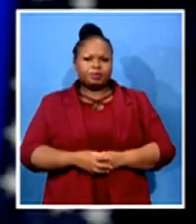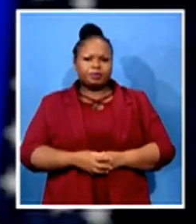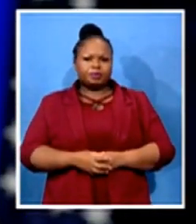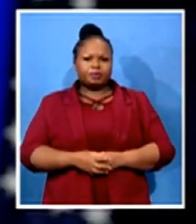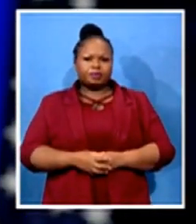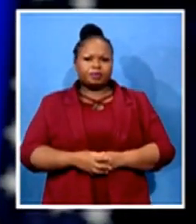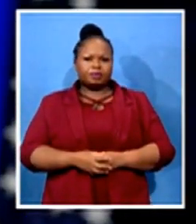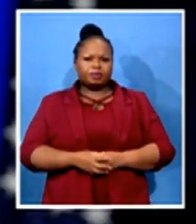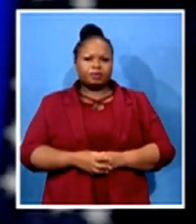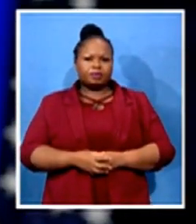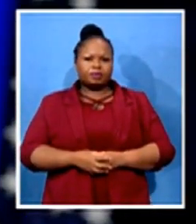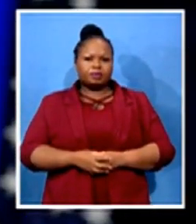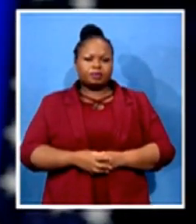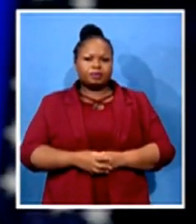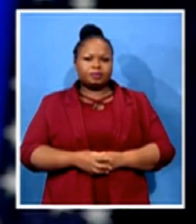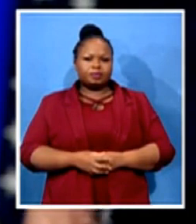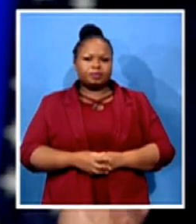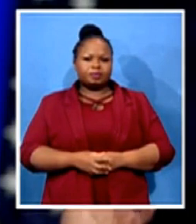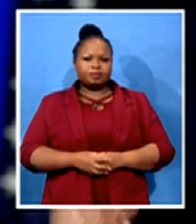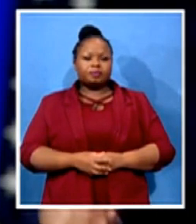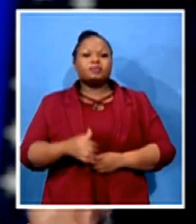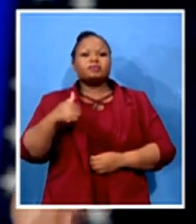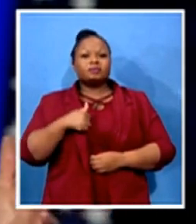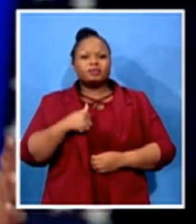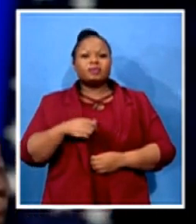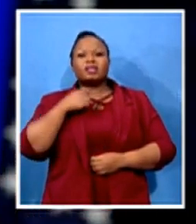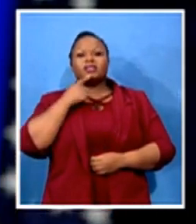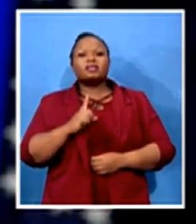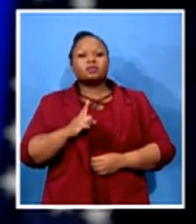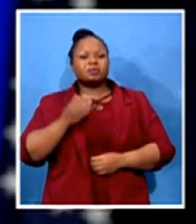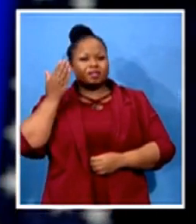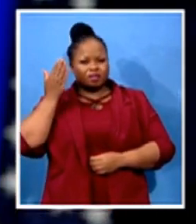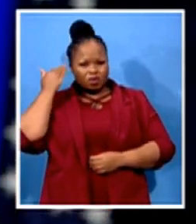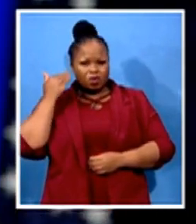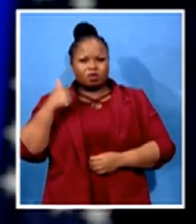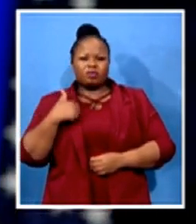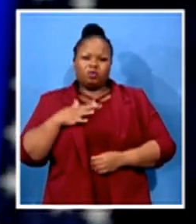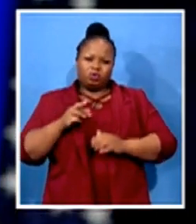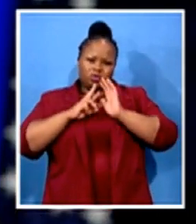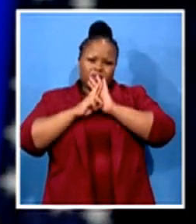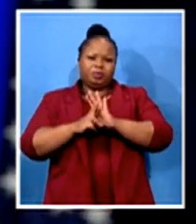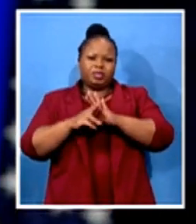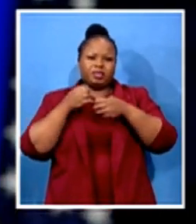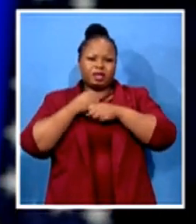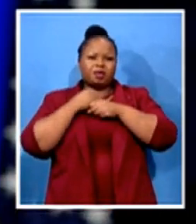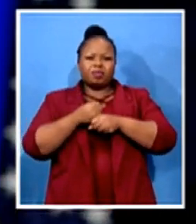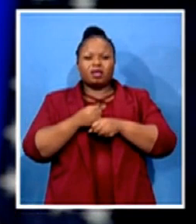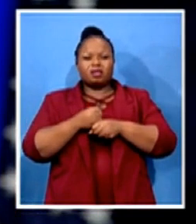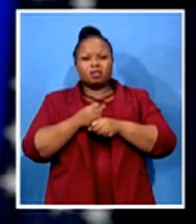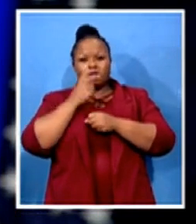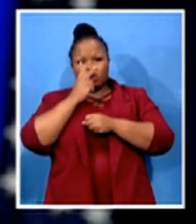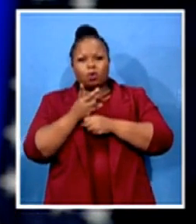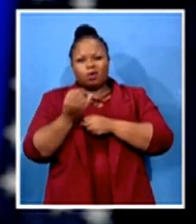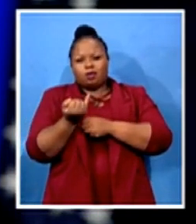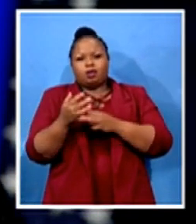I said at the outset, I wanted to represent this campaign, to represent and look like America. We've done that.